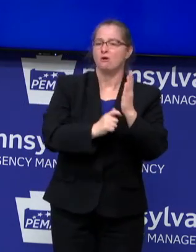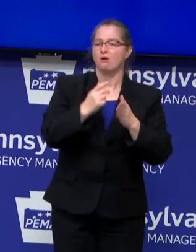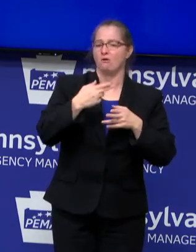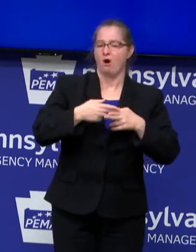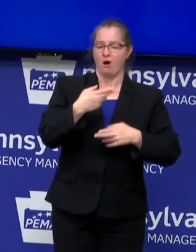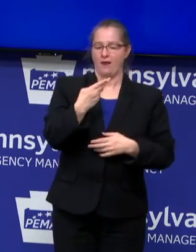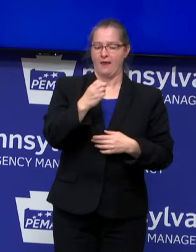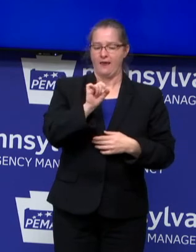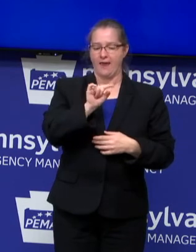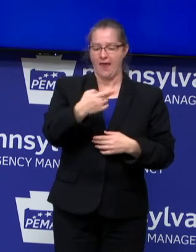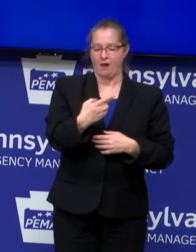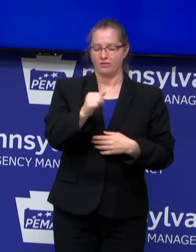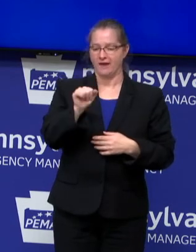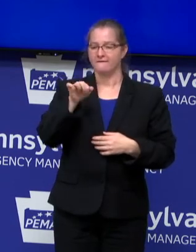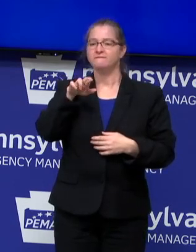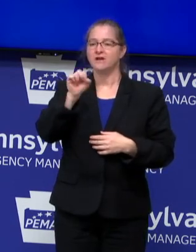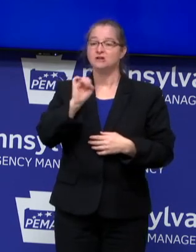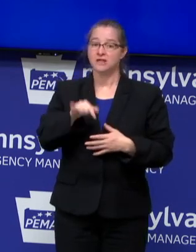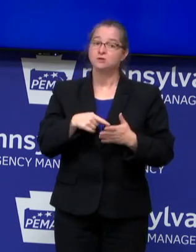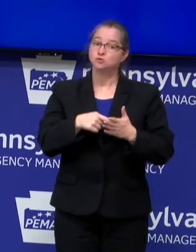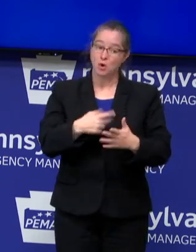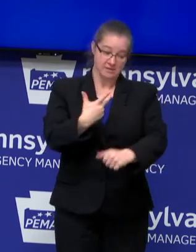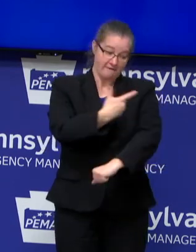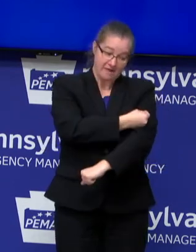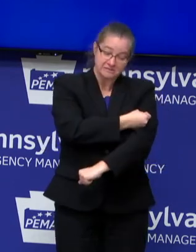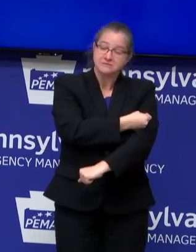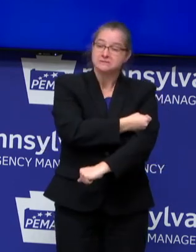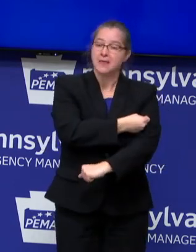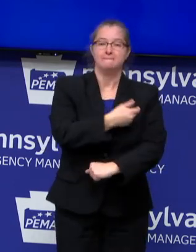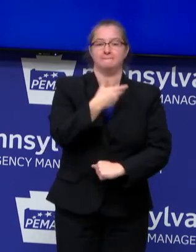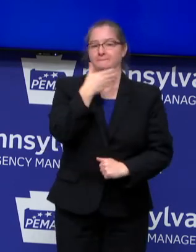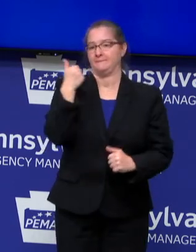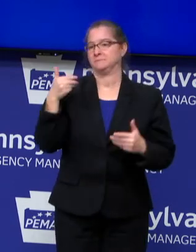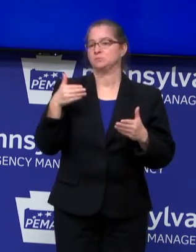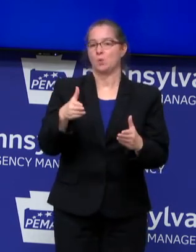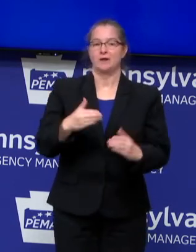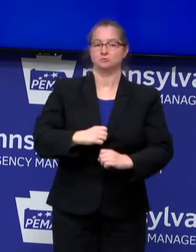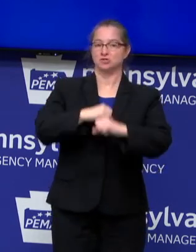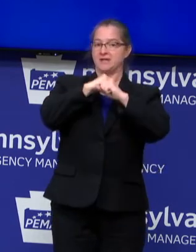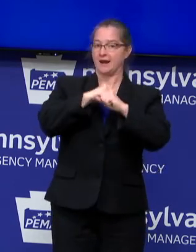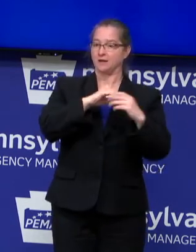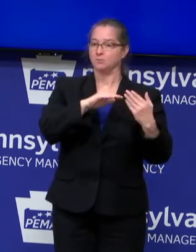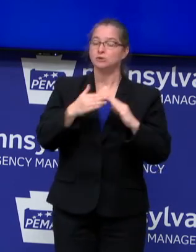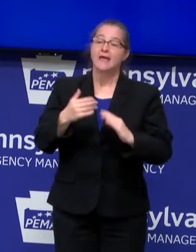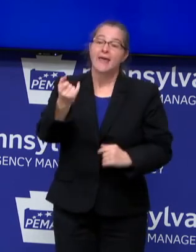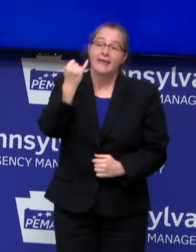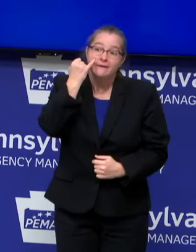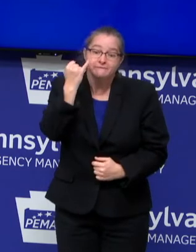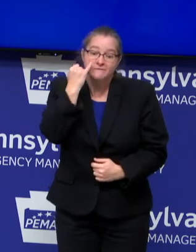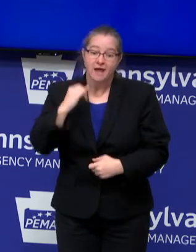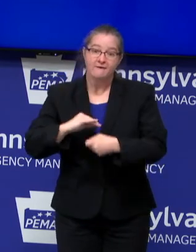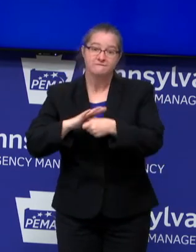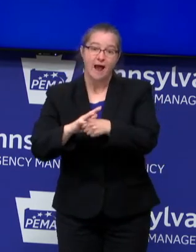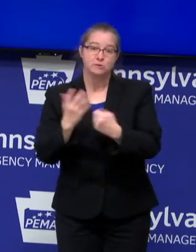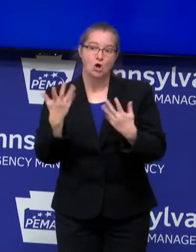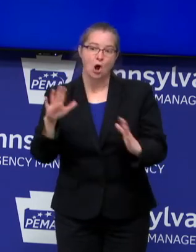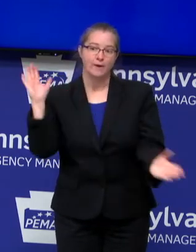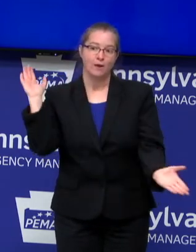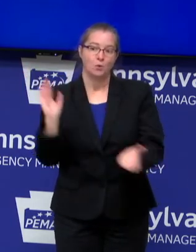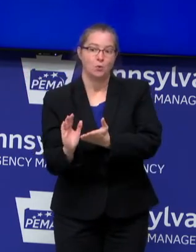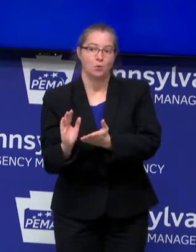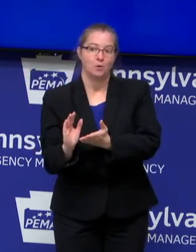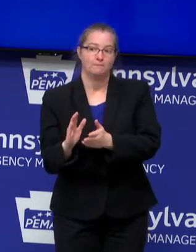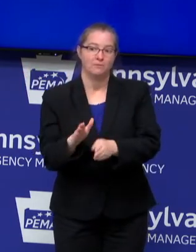vaccine is going to be able to protect our communities better and faster if the virus is already under control when the vaccine